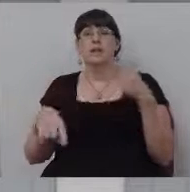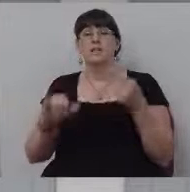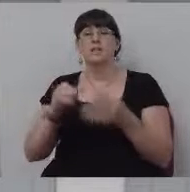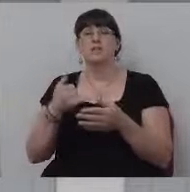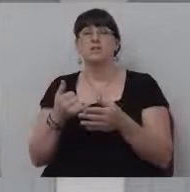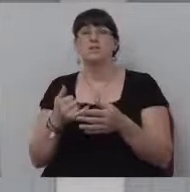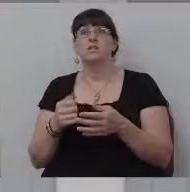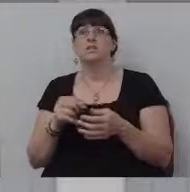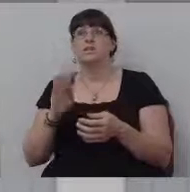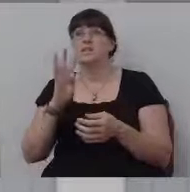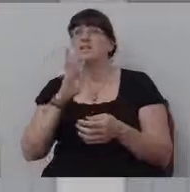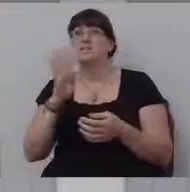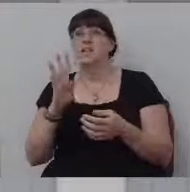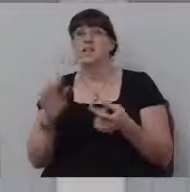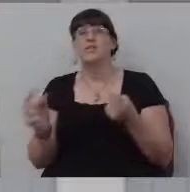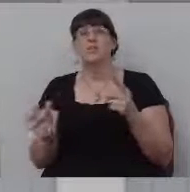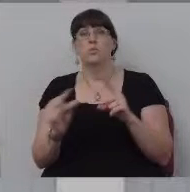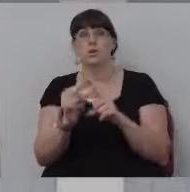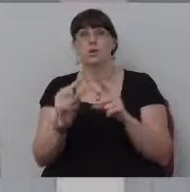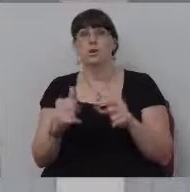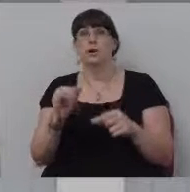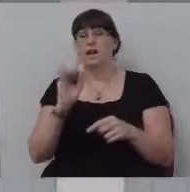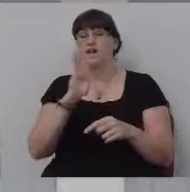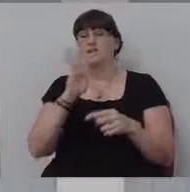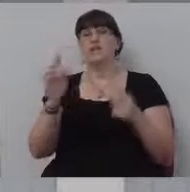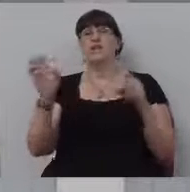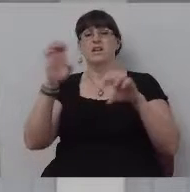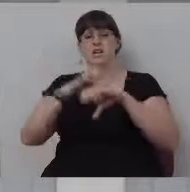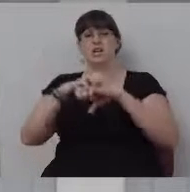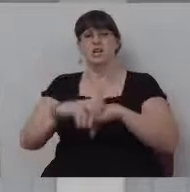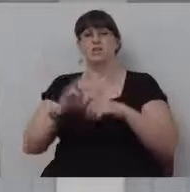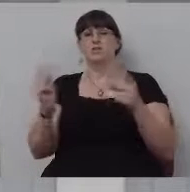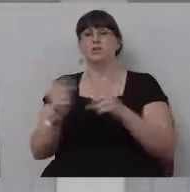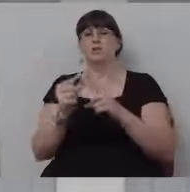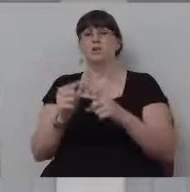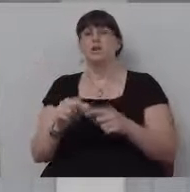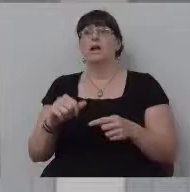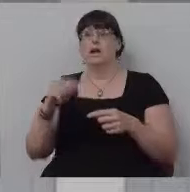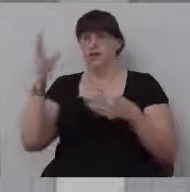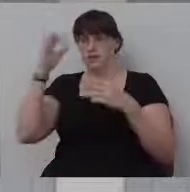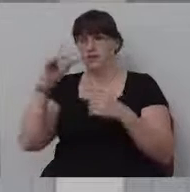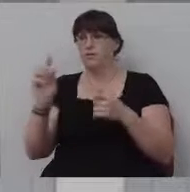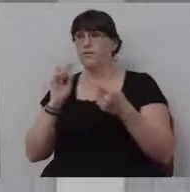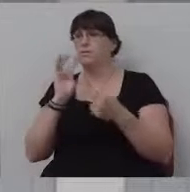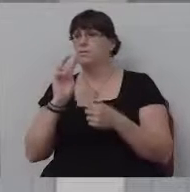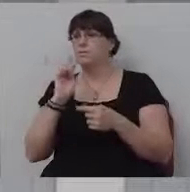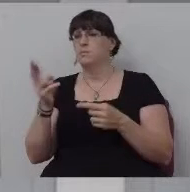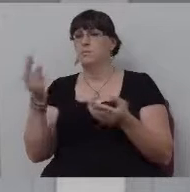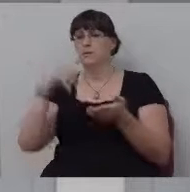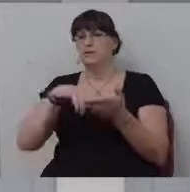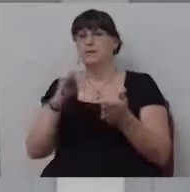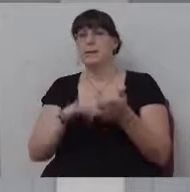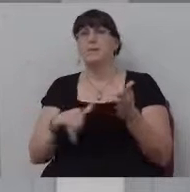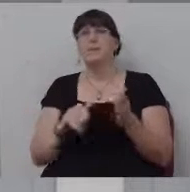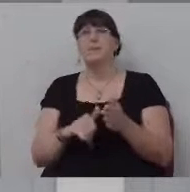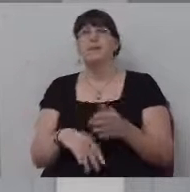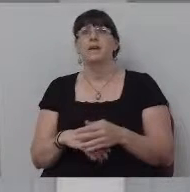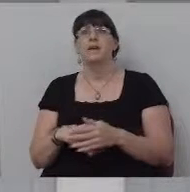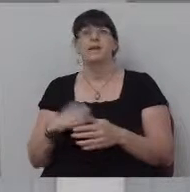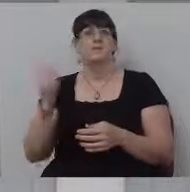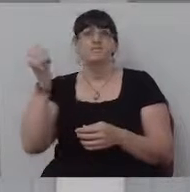uh, to interpret, you can't just say the word that, you know, I say an English word and he said it wouldn't make any sense in Spanish. And, uh, so there's,